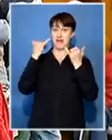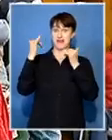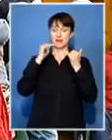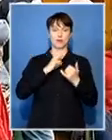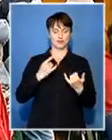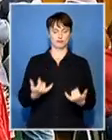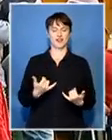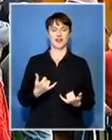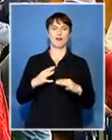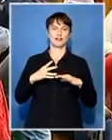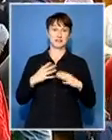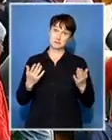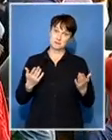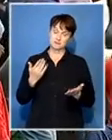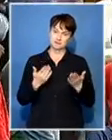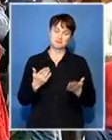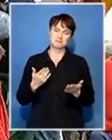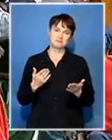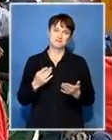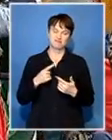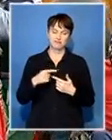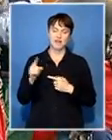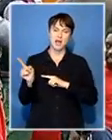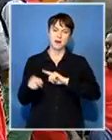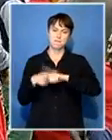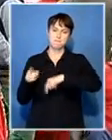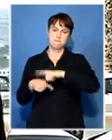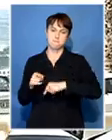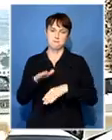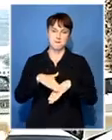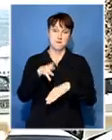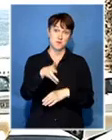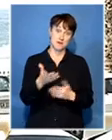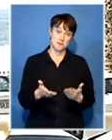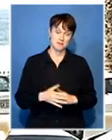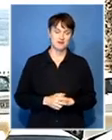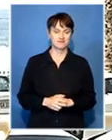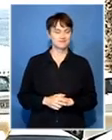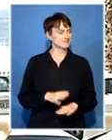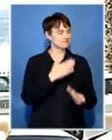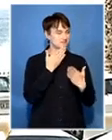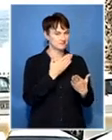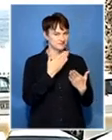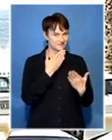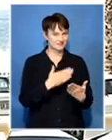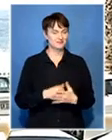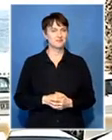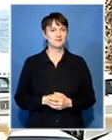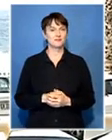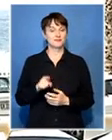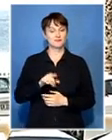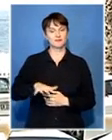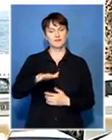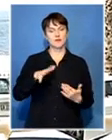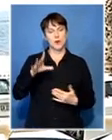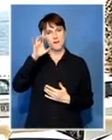public holiday today and they'll be out a little bit later let's hope that we will see them Tommy thank you very much Janine that's our reporter there in the Nelson